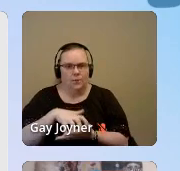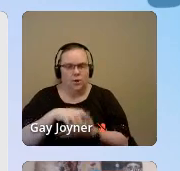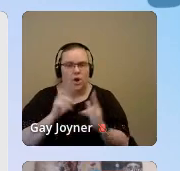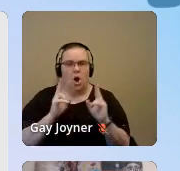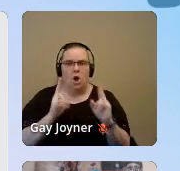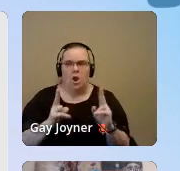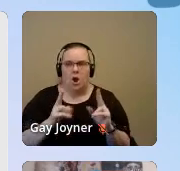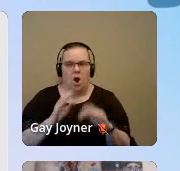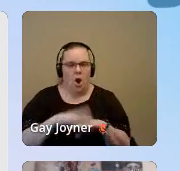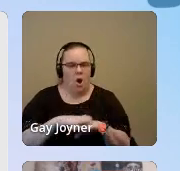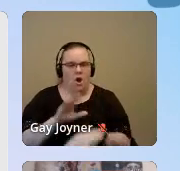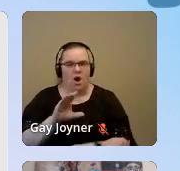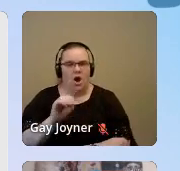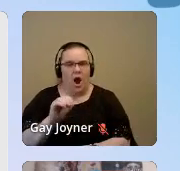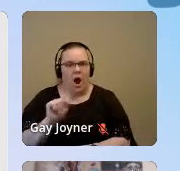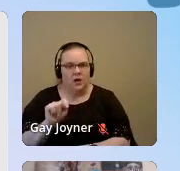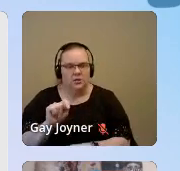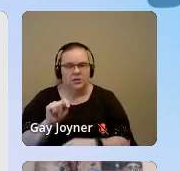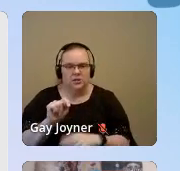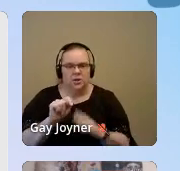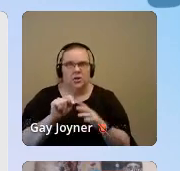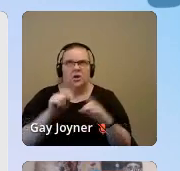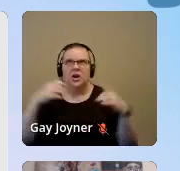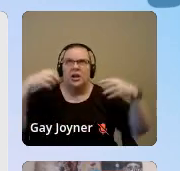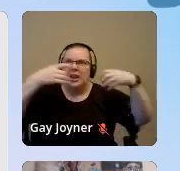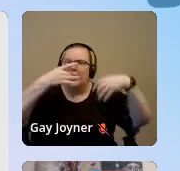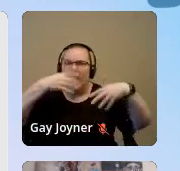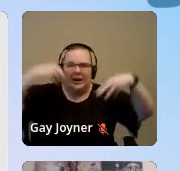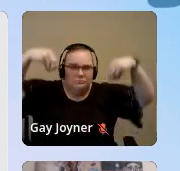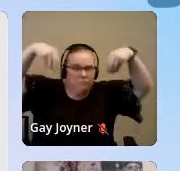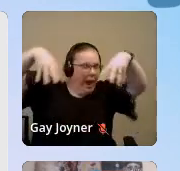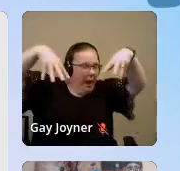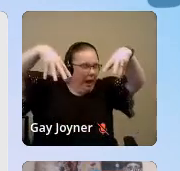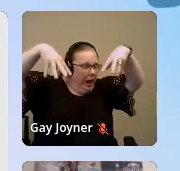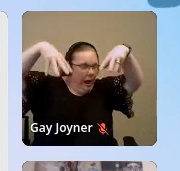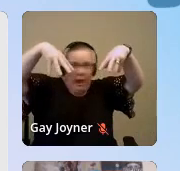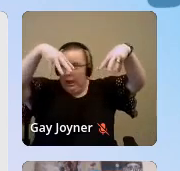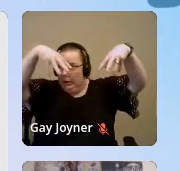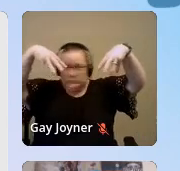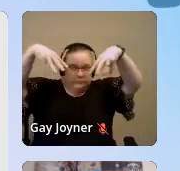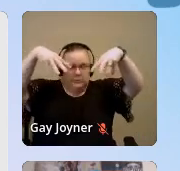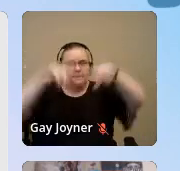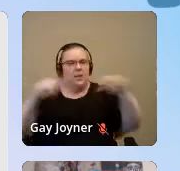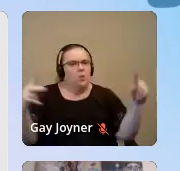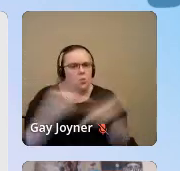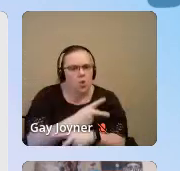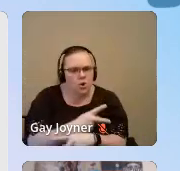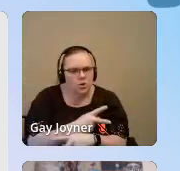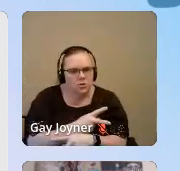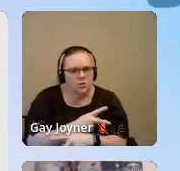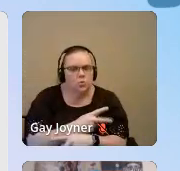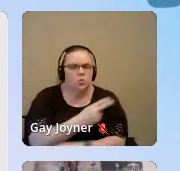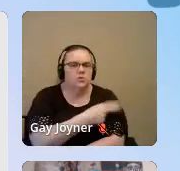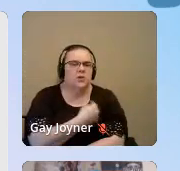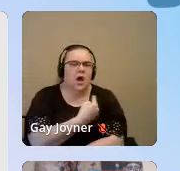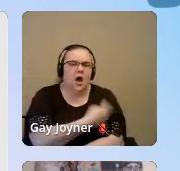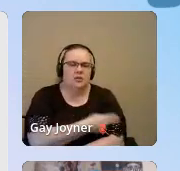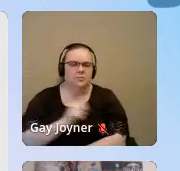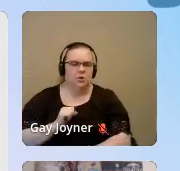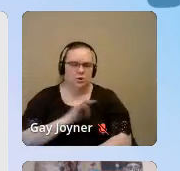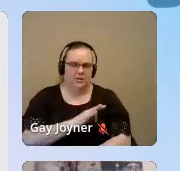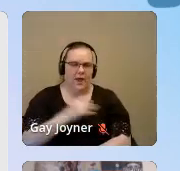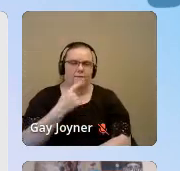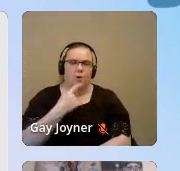on a cot with bright fluorescent lights for suicide watch. But the absolute worst part was what the hospital staff told me.